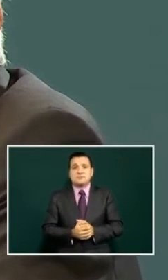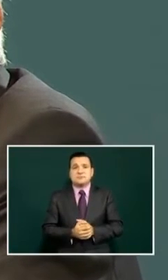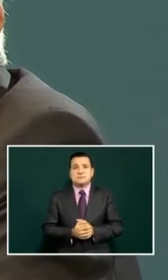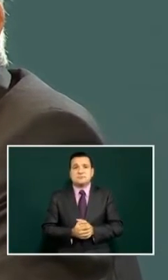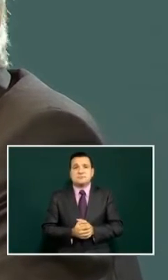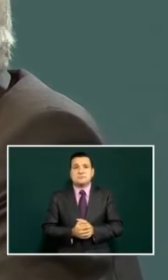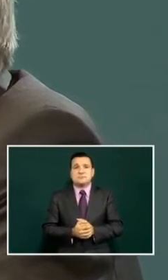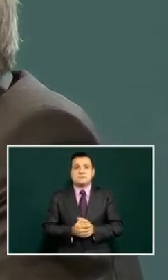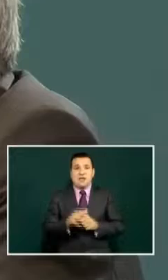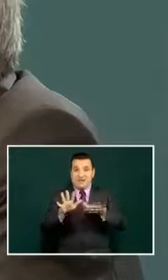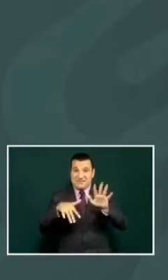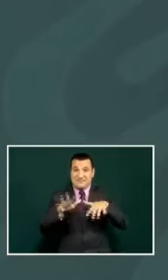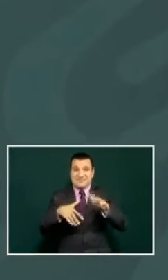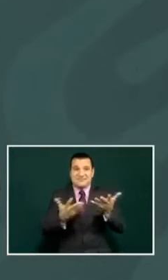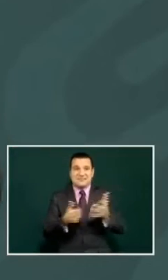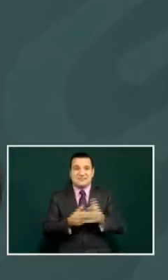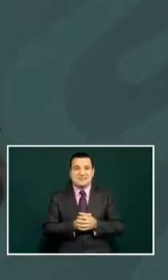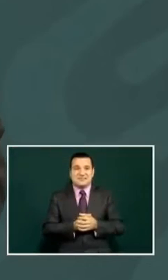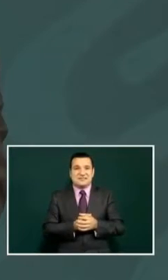even though we had some